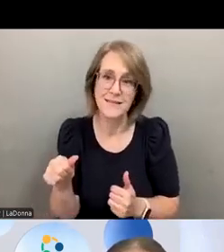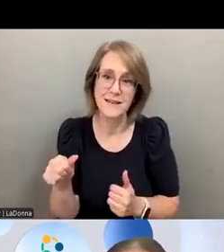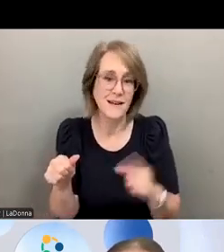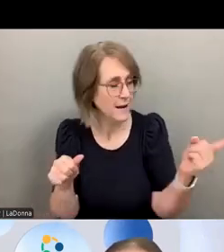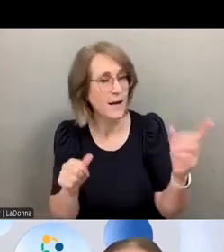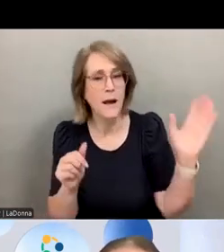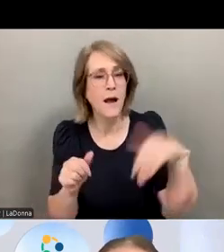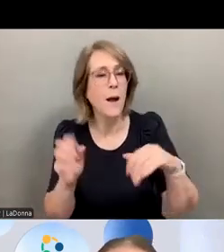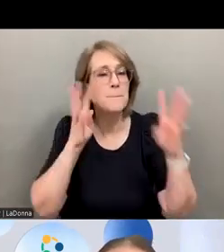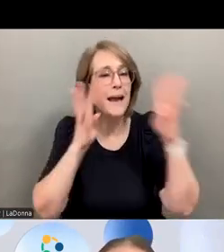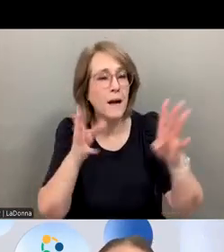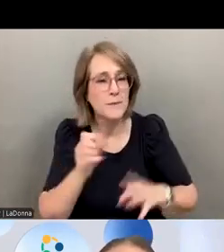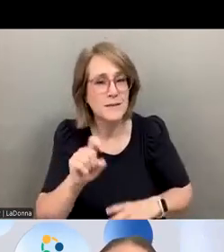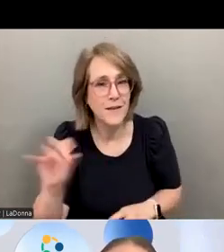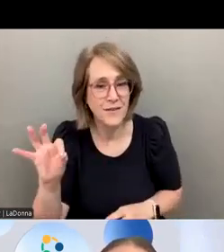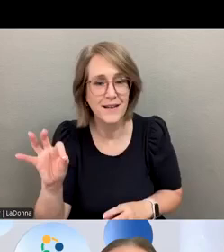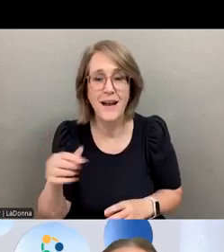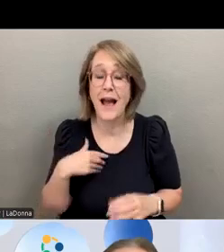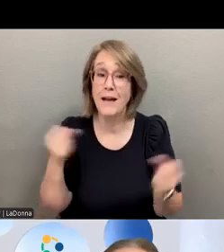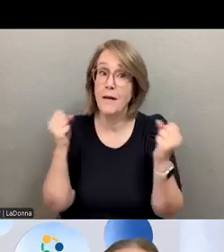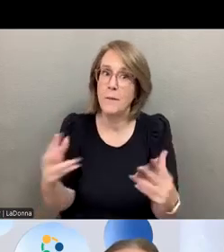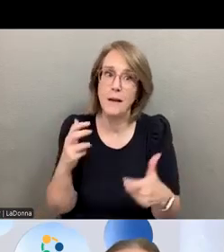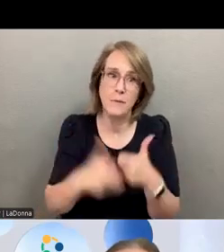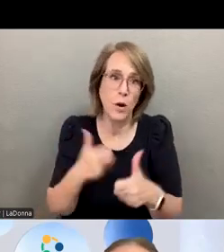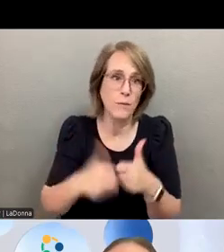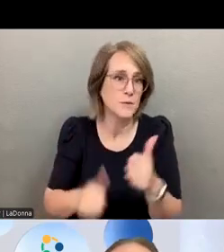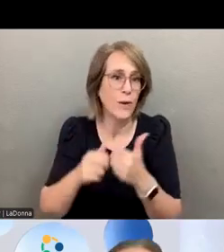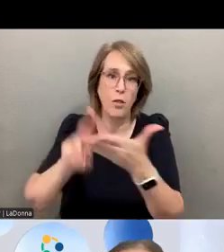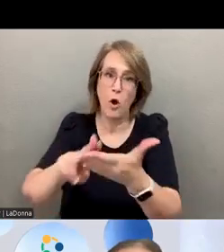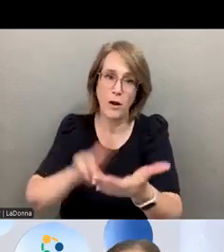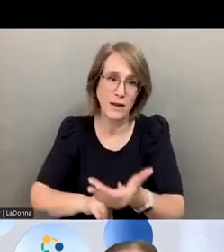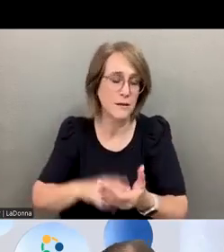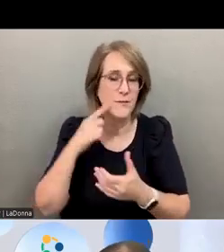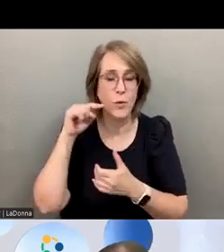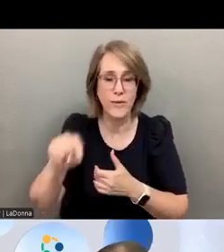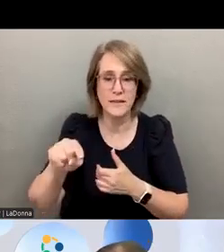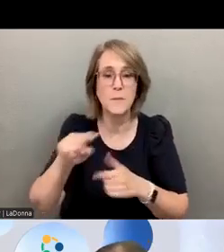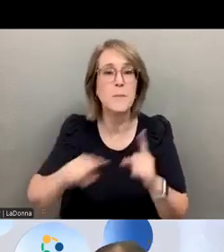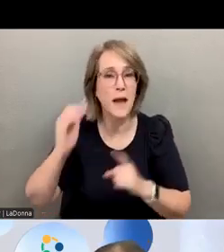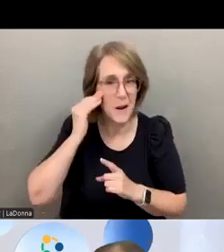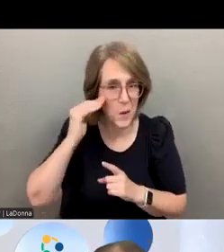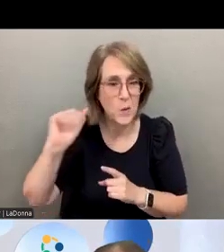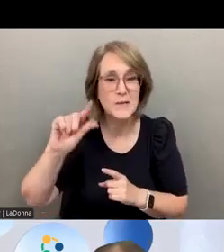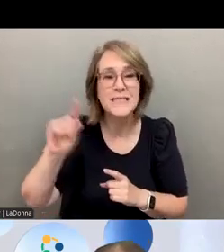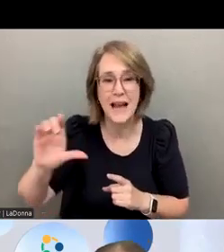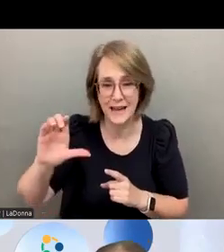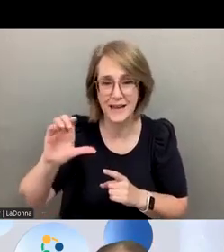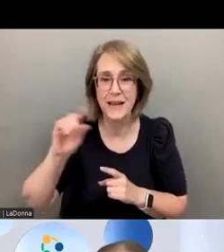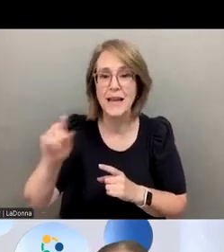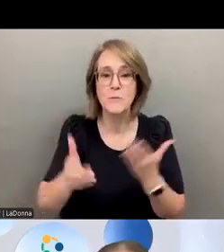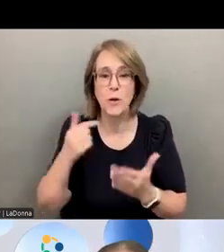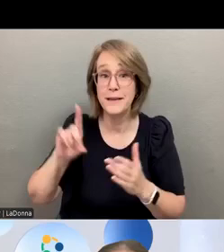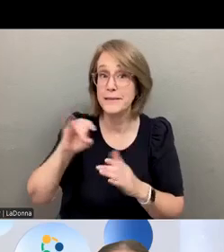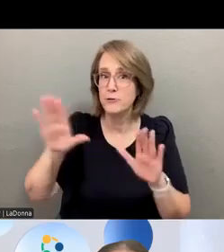stuff up then. Feel free. I've been having many problems with logins lately. But I know Zach and I know that he probably did a